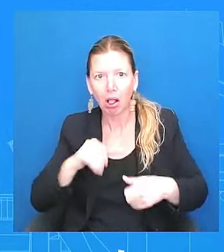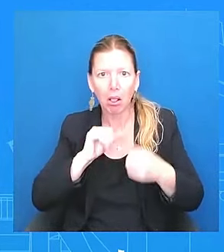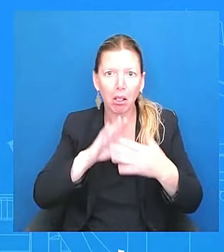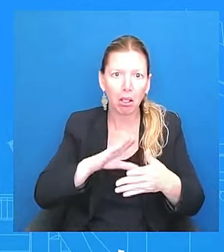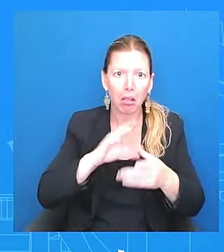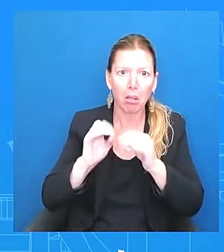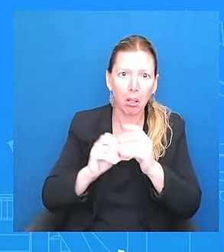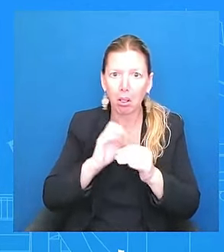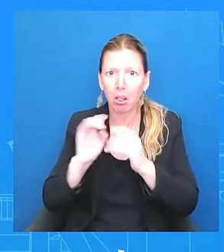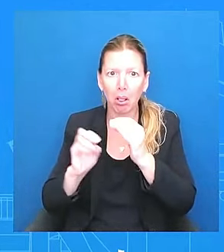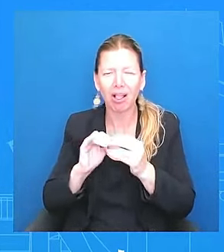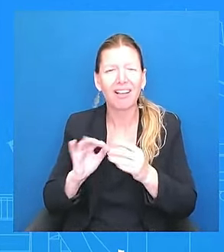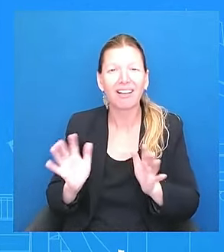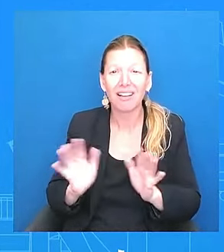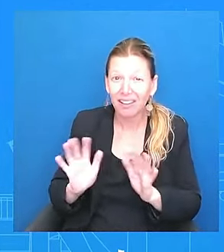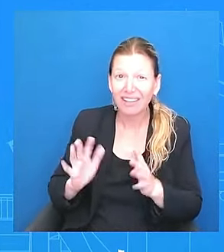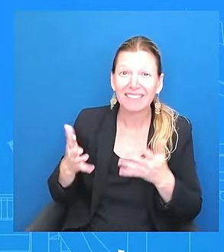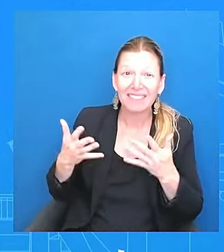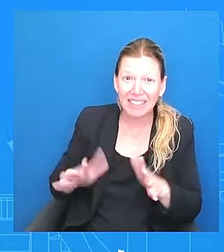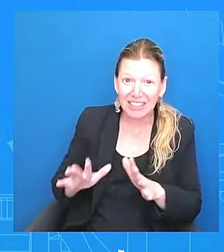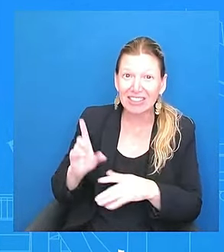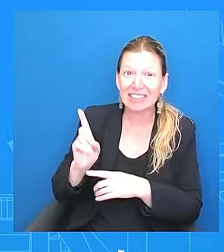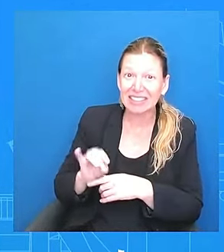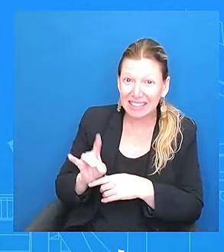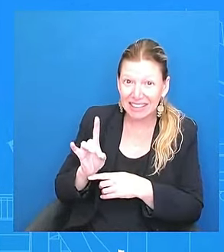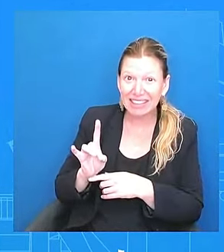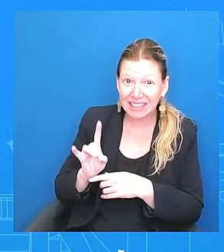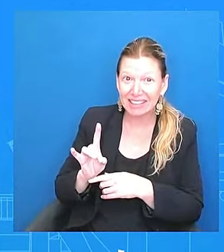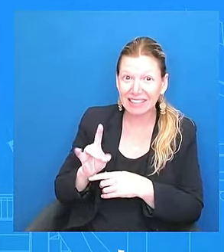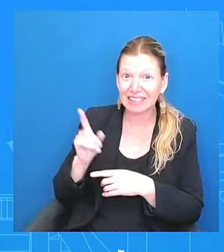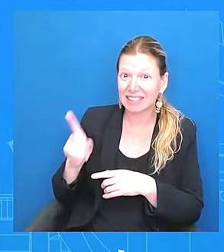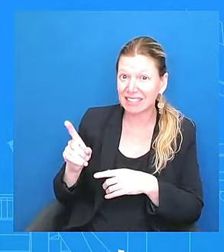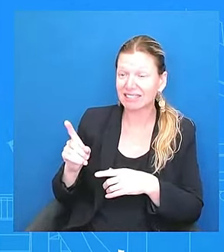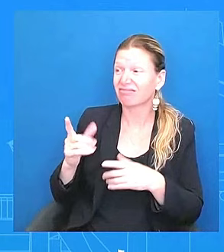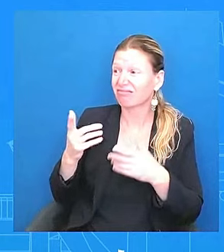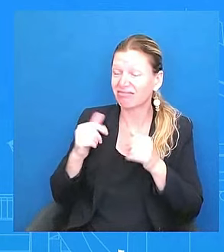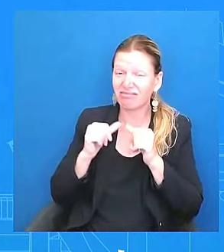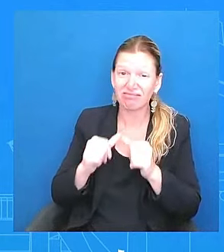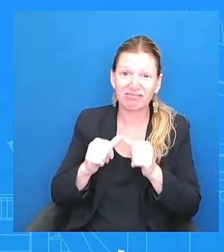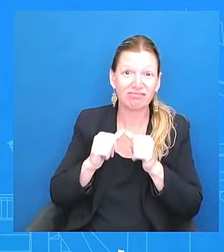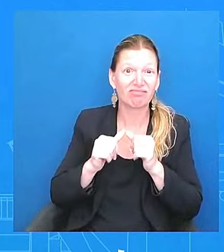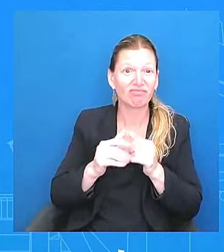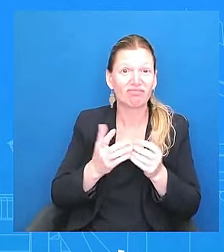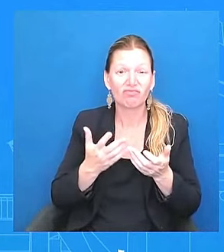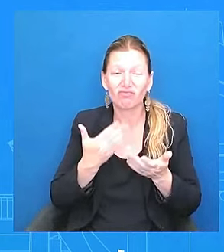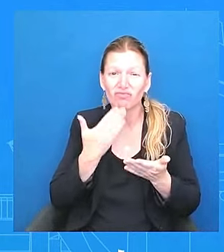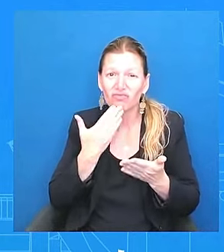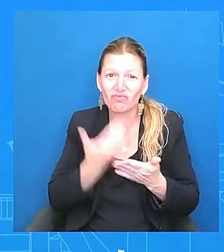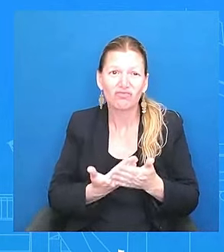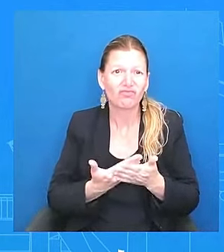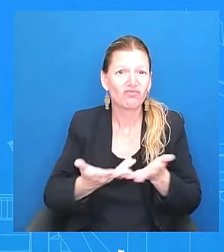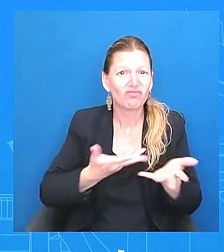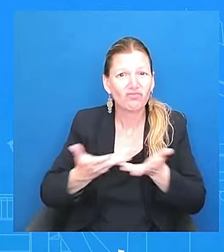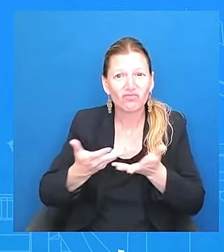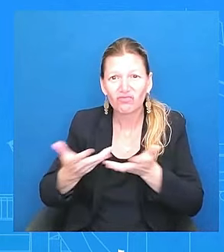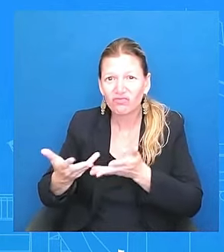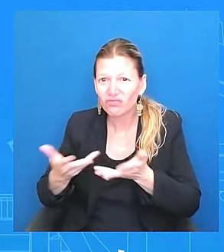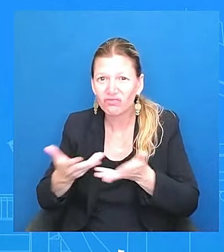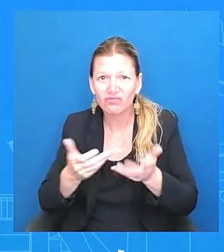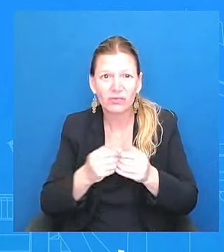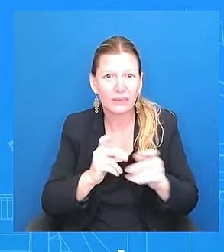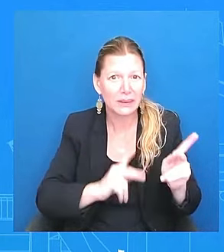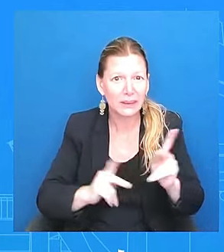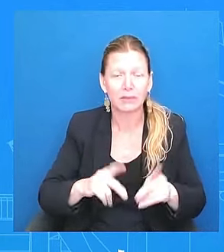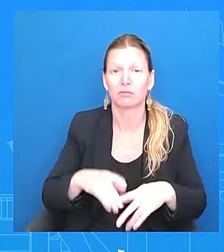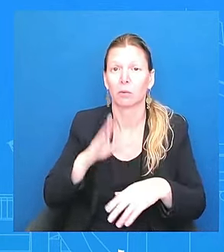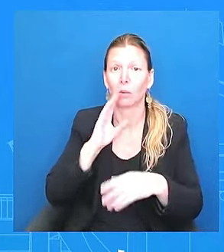he's doing. He's having good conversations with them. He's going to meet with democratic governors, people who, governors who he believes have